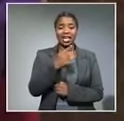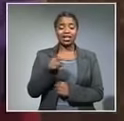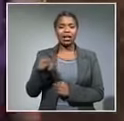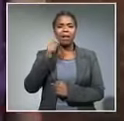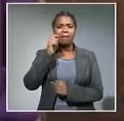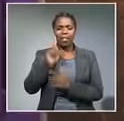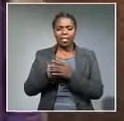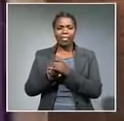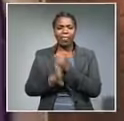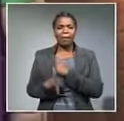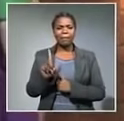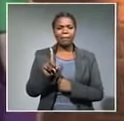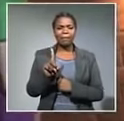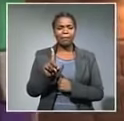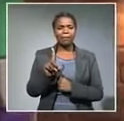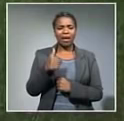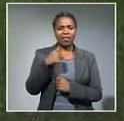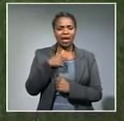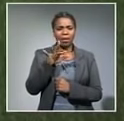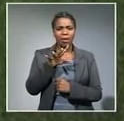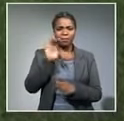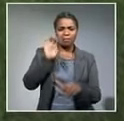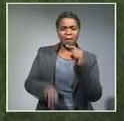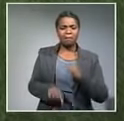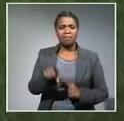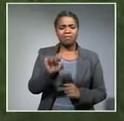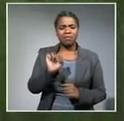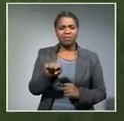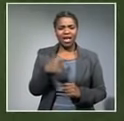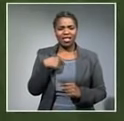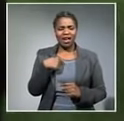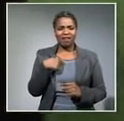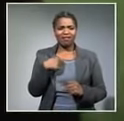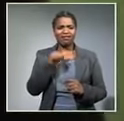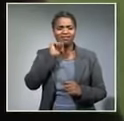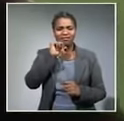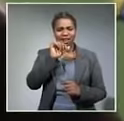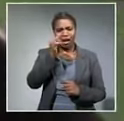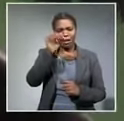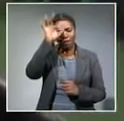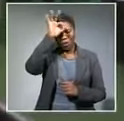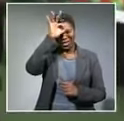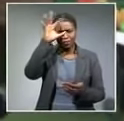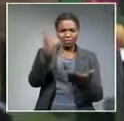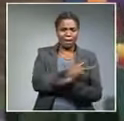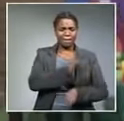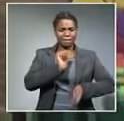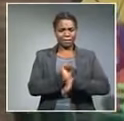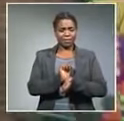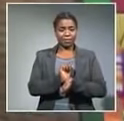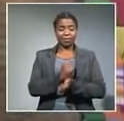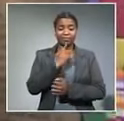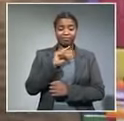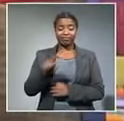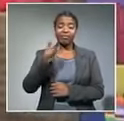he was later seen by the same patron in trousers being taken away by police and ENCA understands that